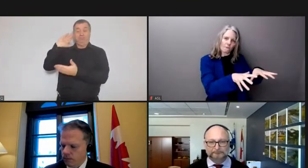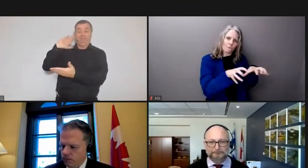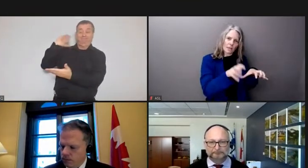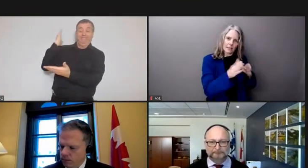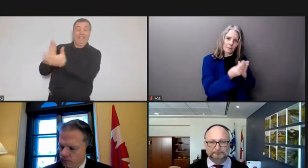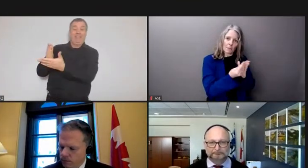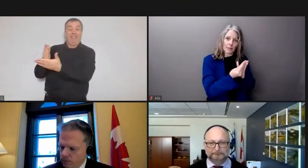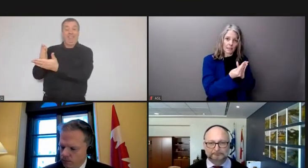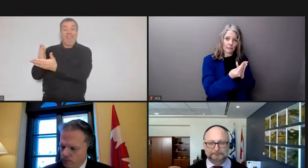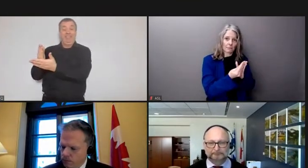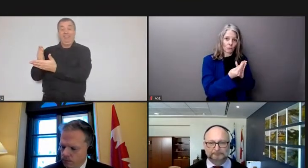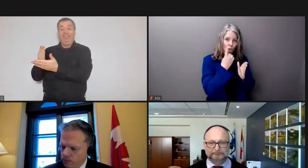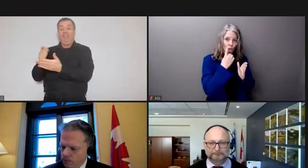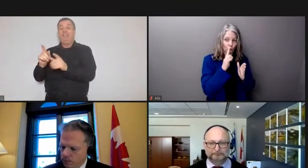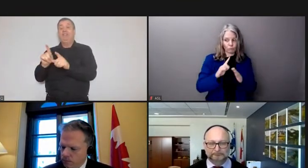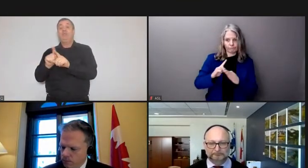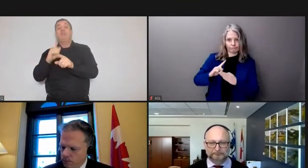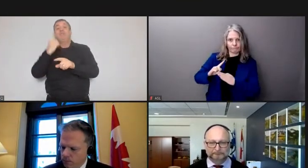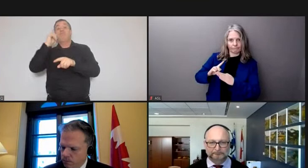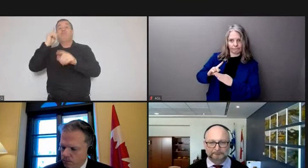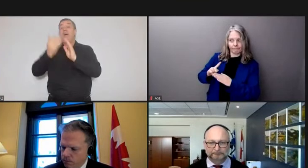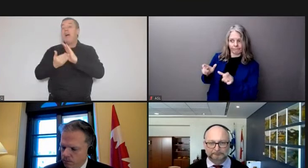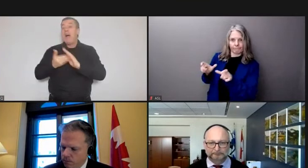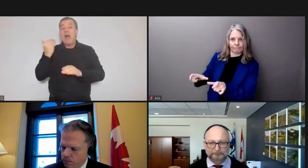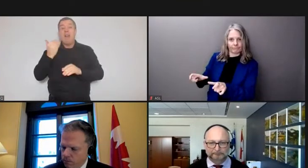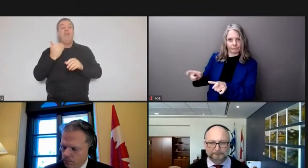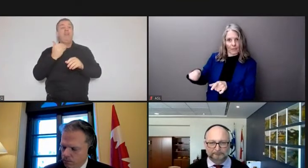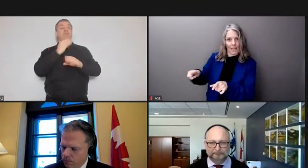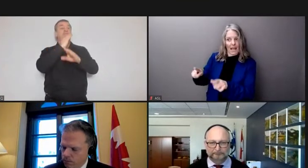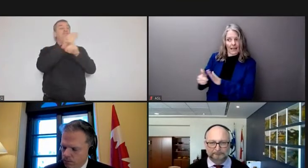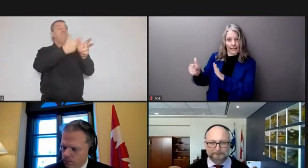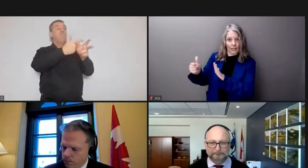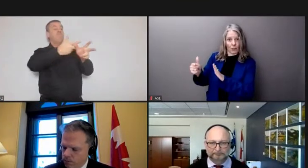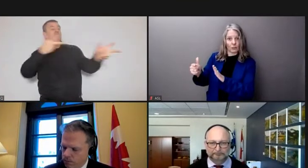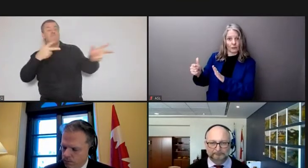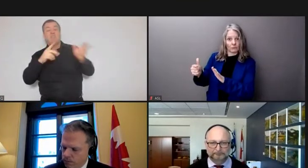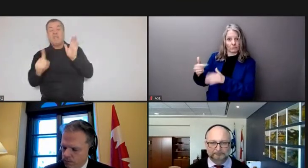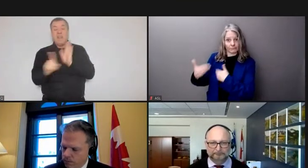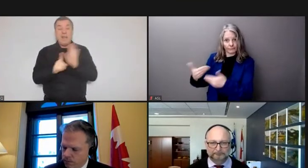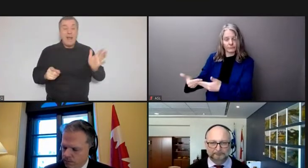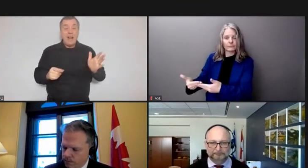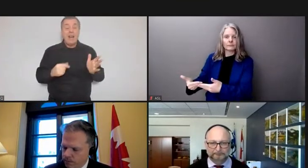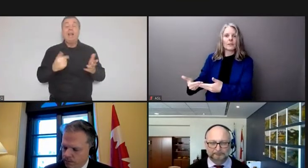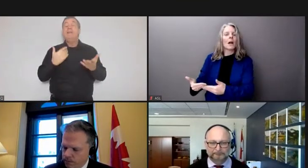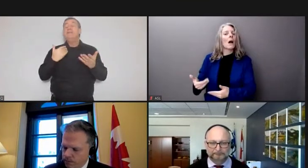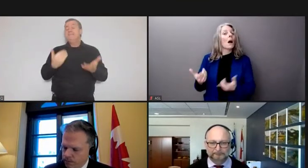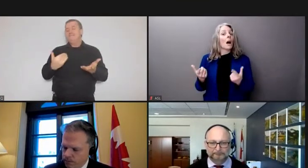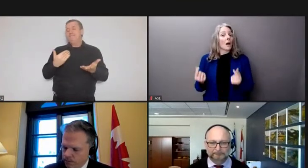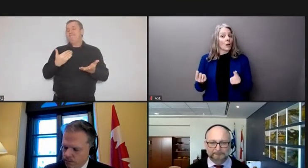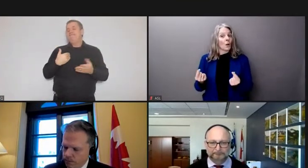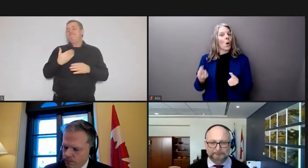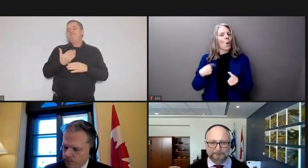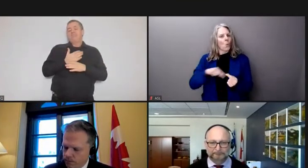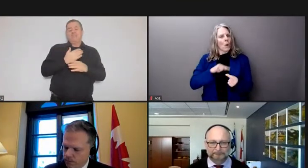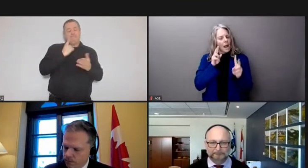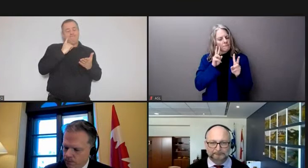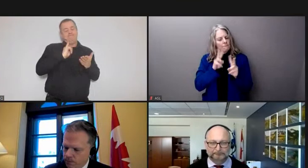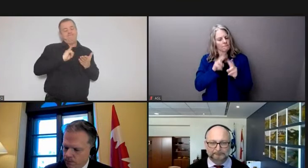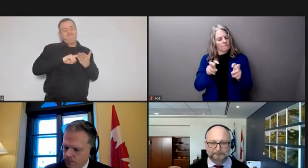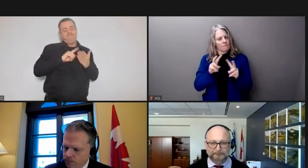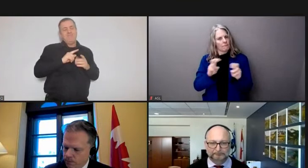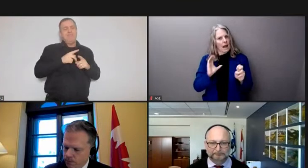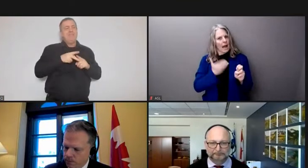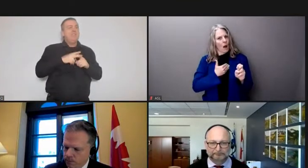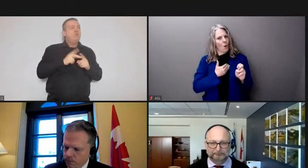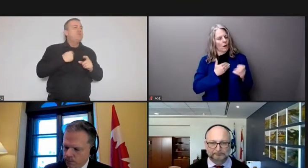occupation we reviewed very very carefully the tools at the disposal of the